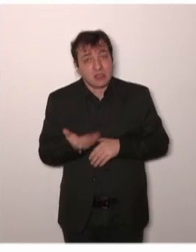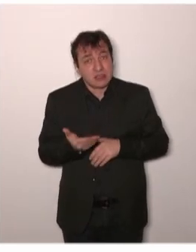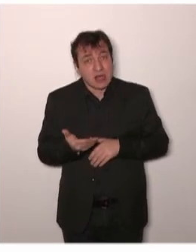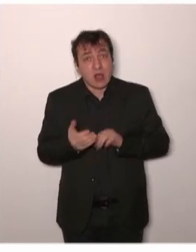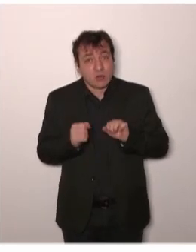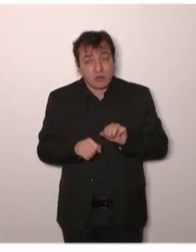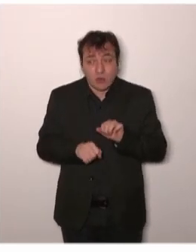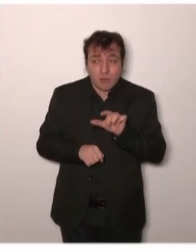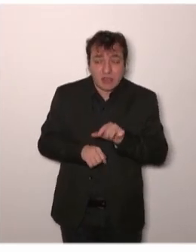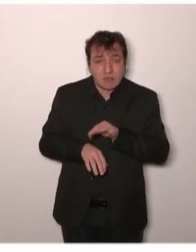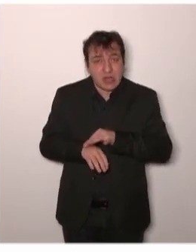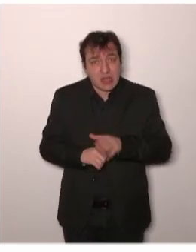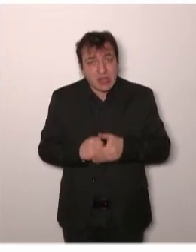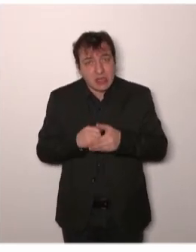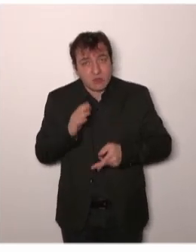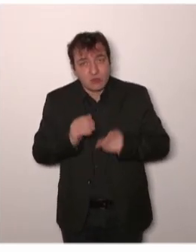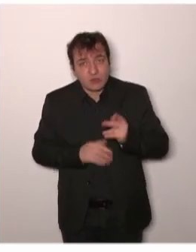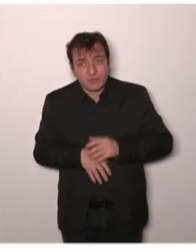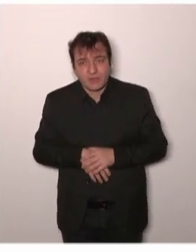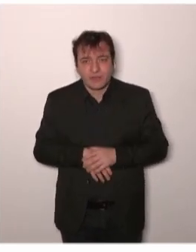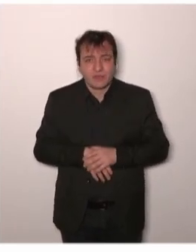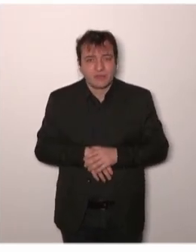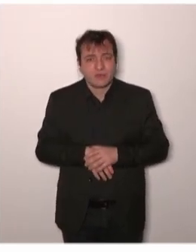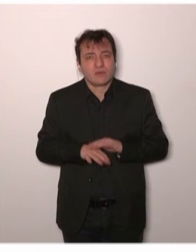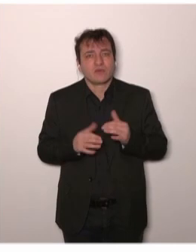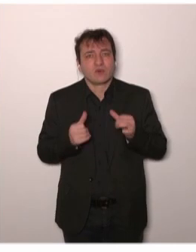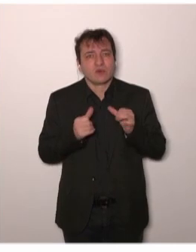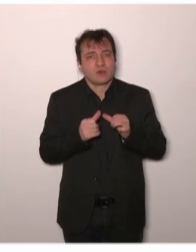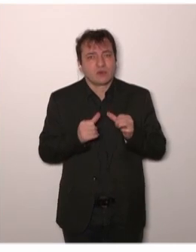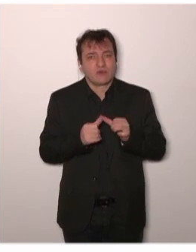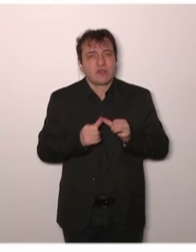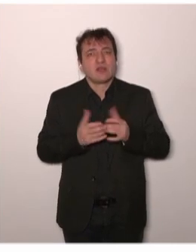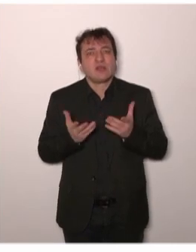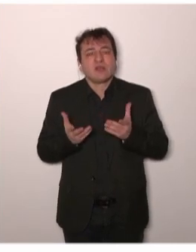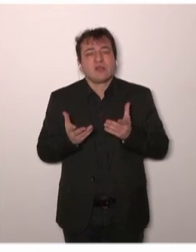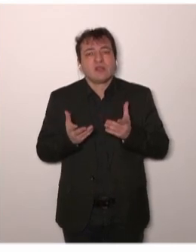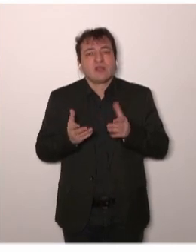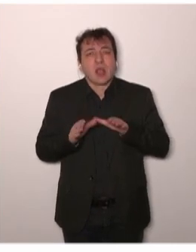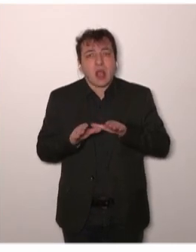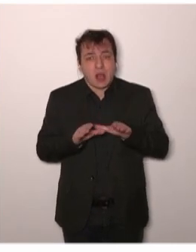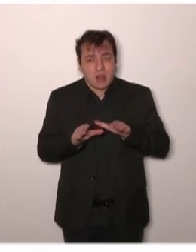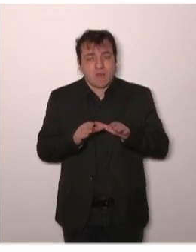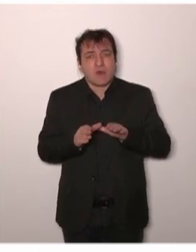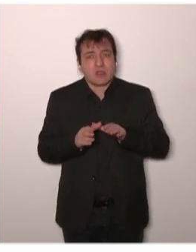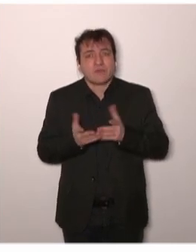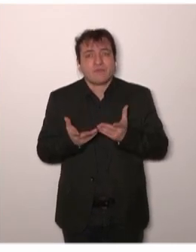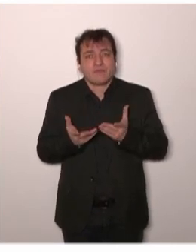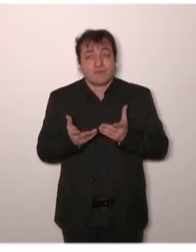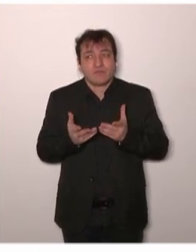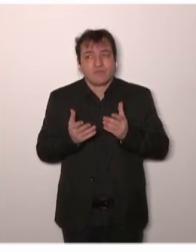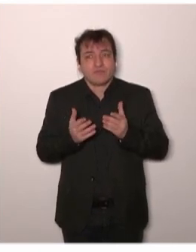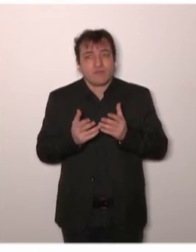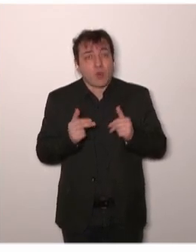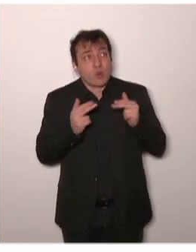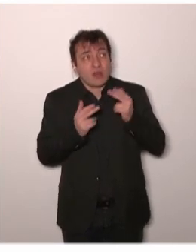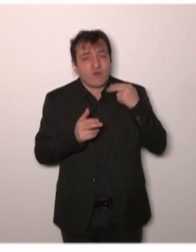what we have to do is to develop the means, especially at the European level, how we are going to address this very efficiently,